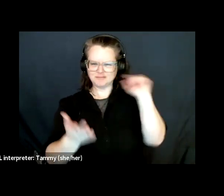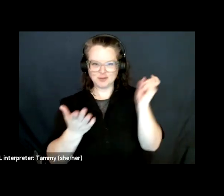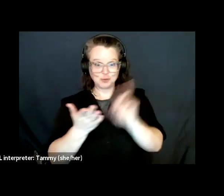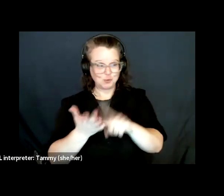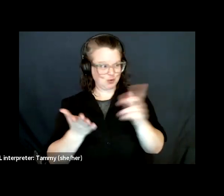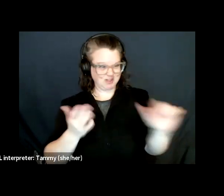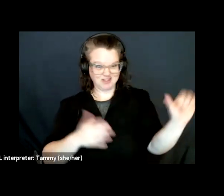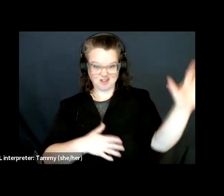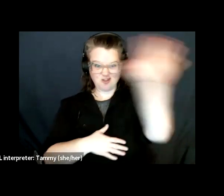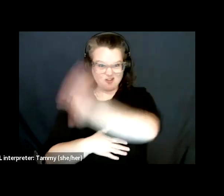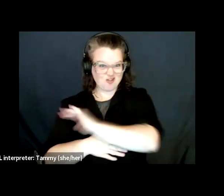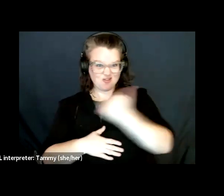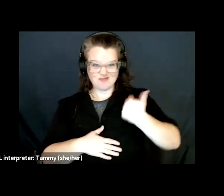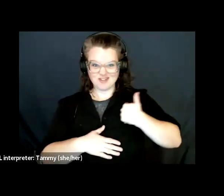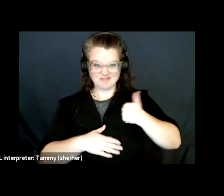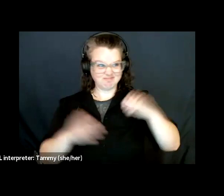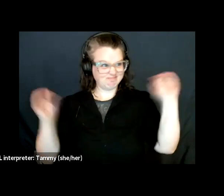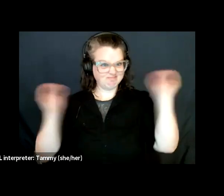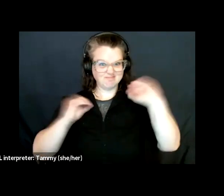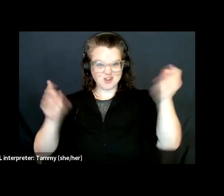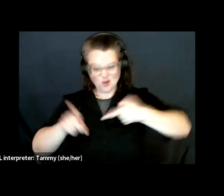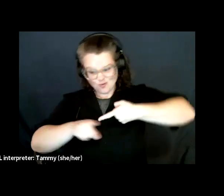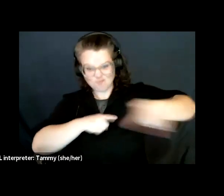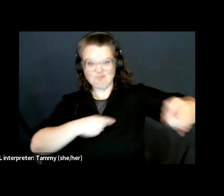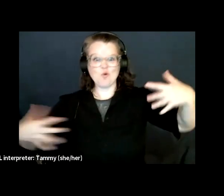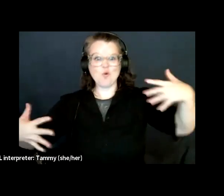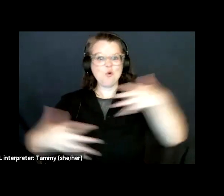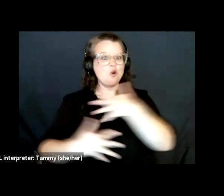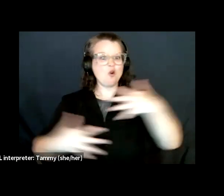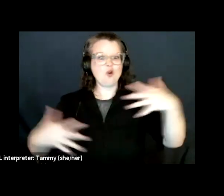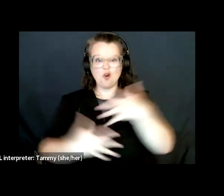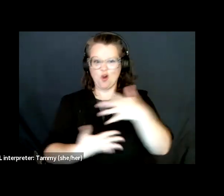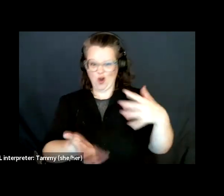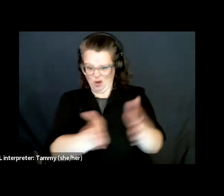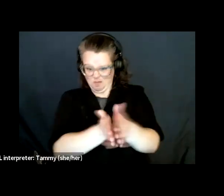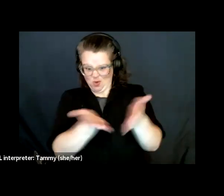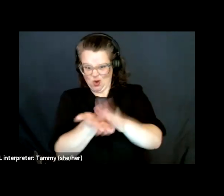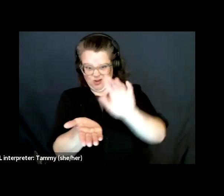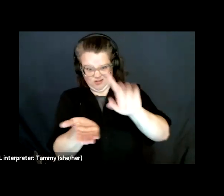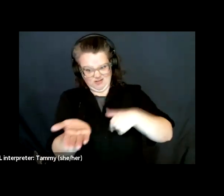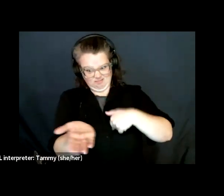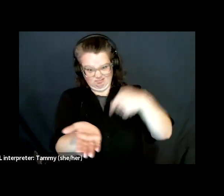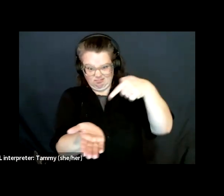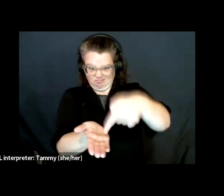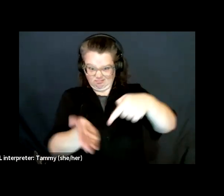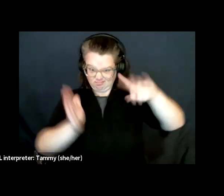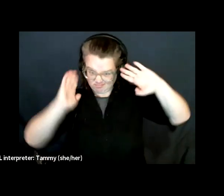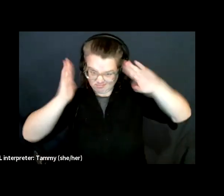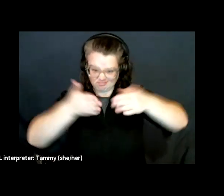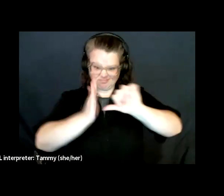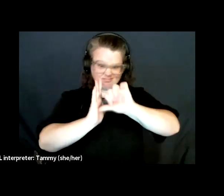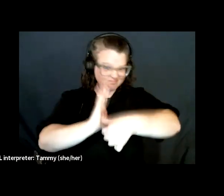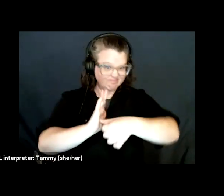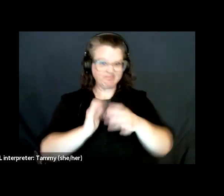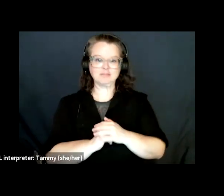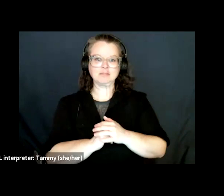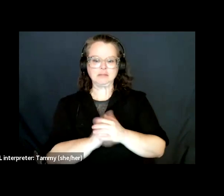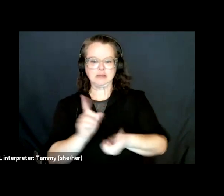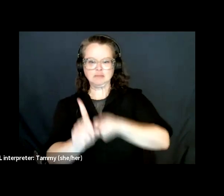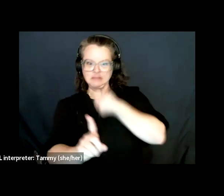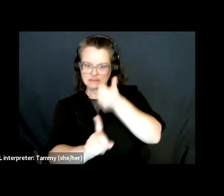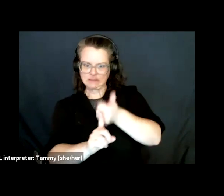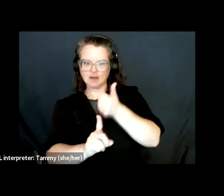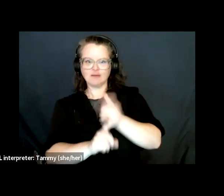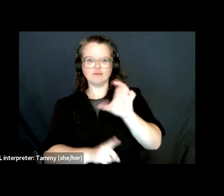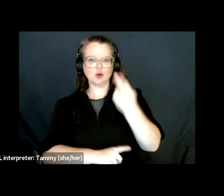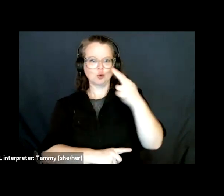invested in creating spaces in which queer and trans, hawk, fem, and other folks on the margins can